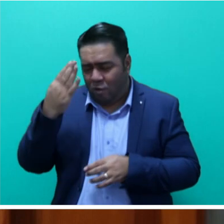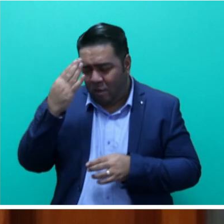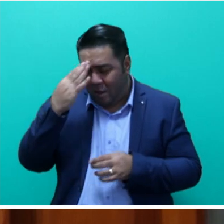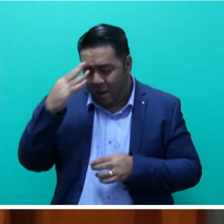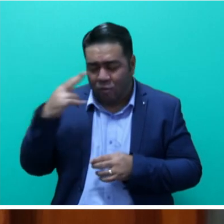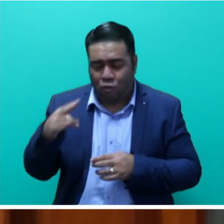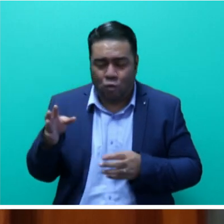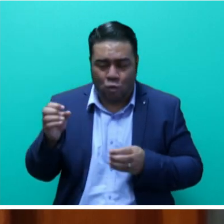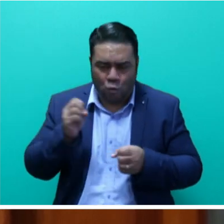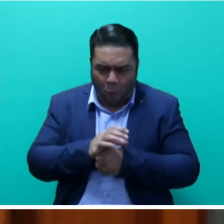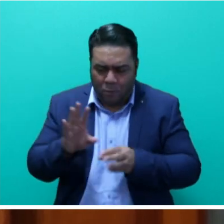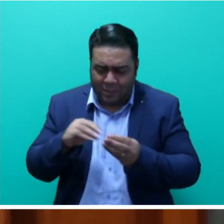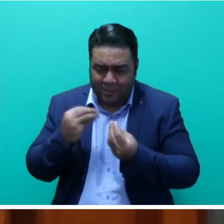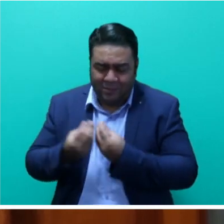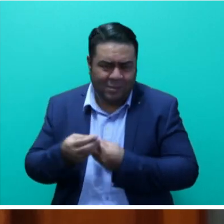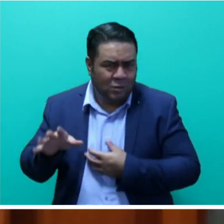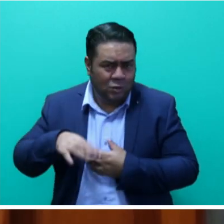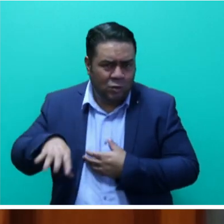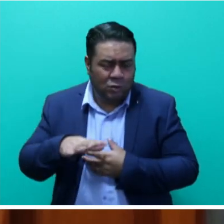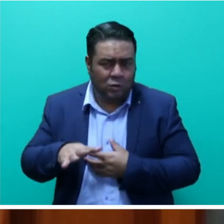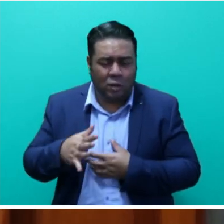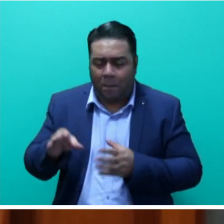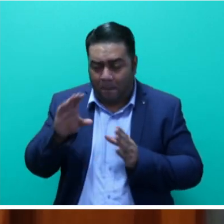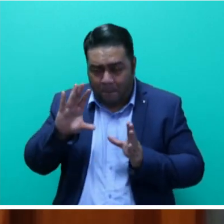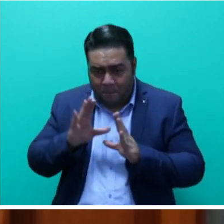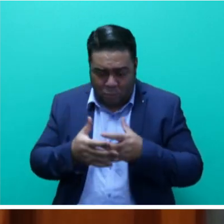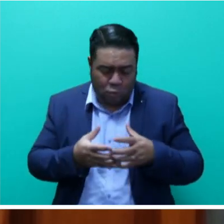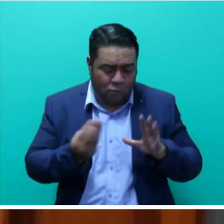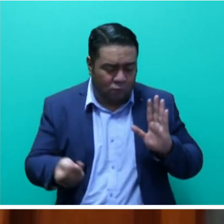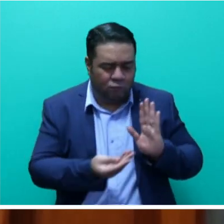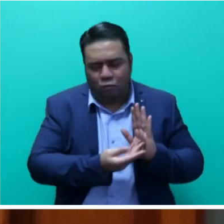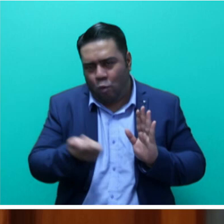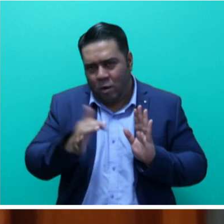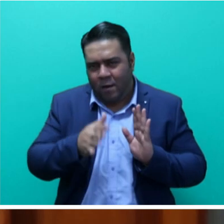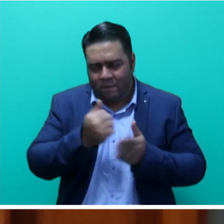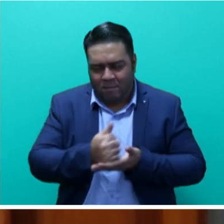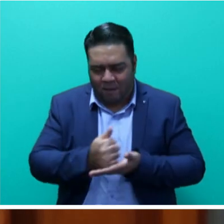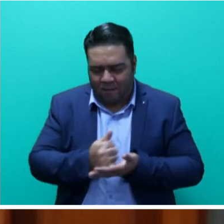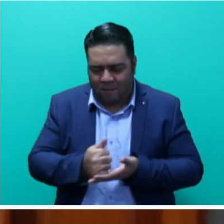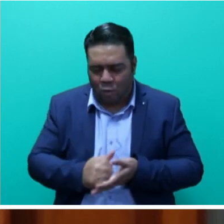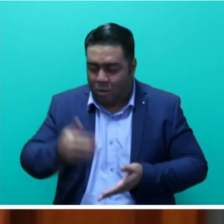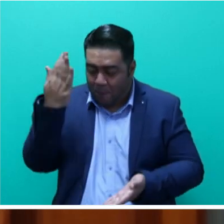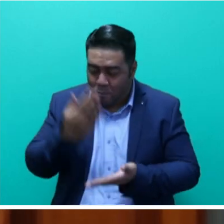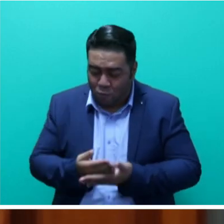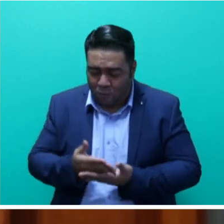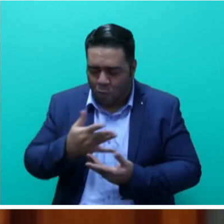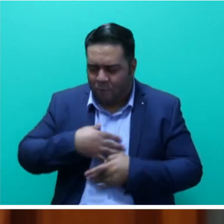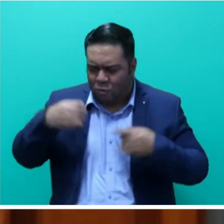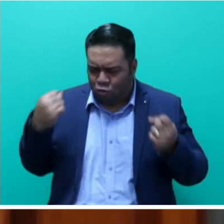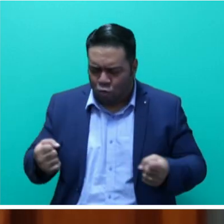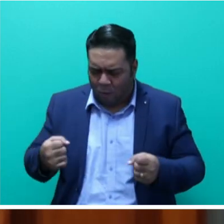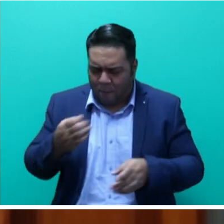which is a body that's already in the Act. As with other countries, it is proven that where strong functioning